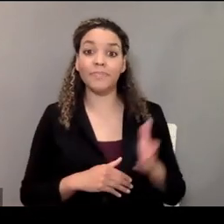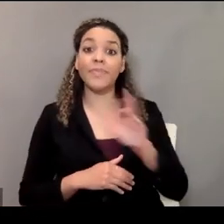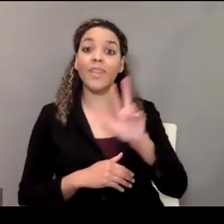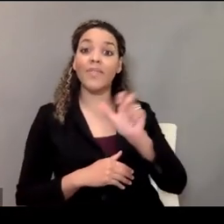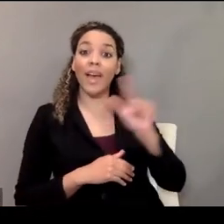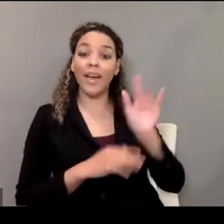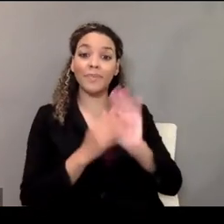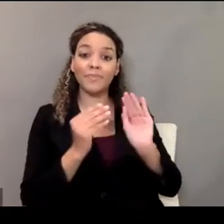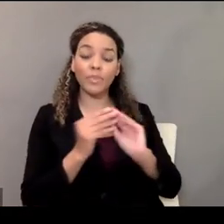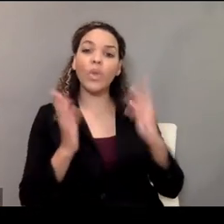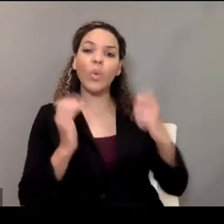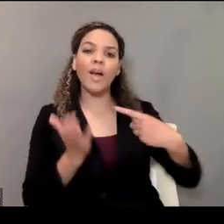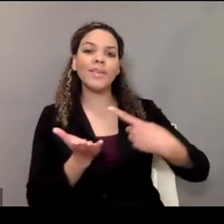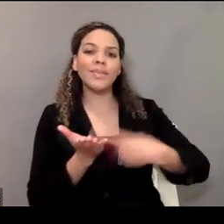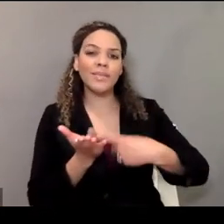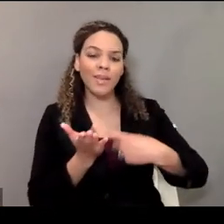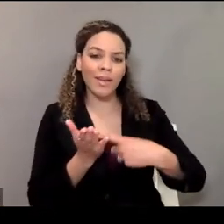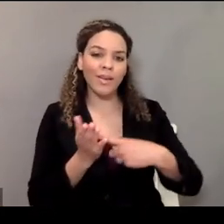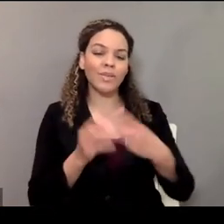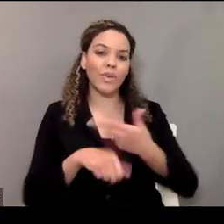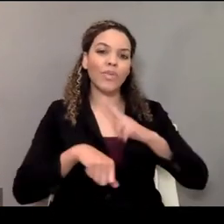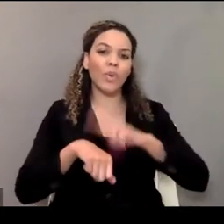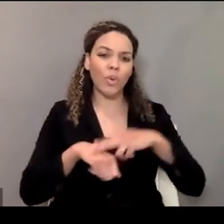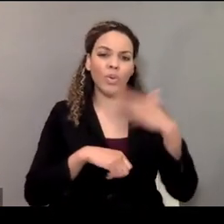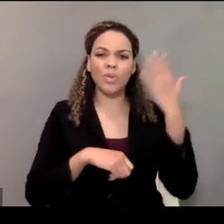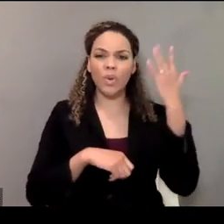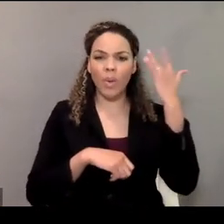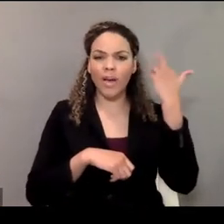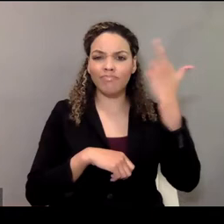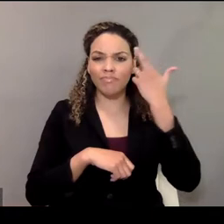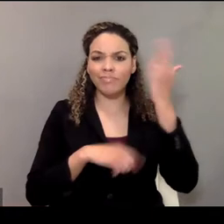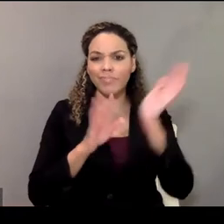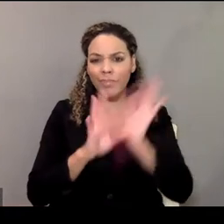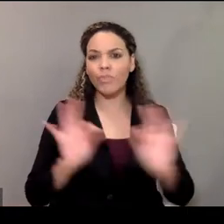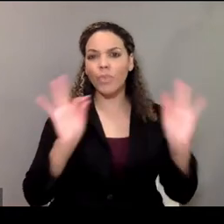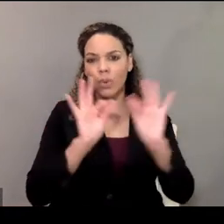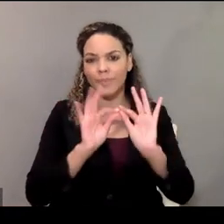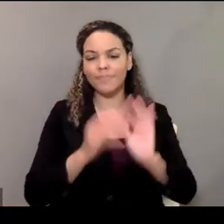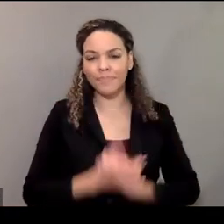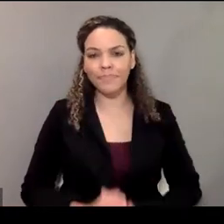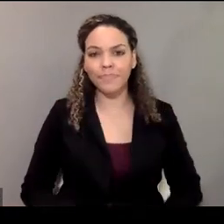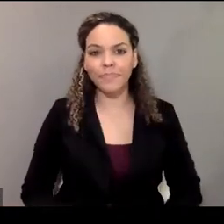We want to talk some about, of course, why these things are important.